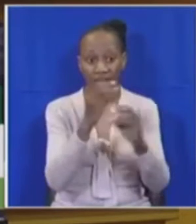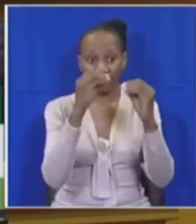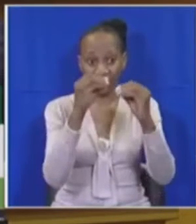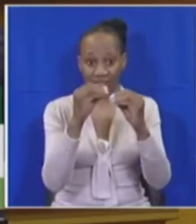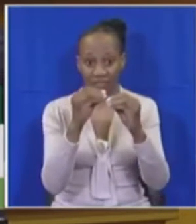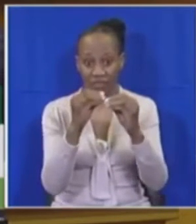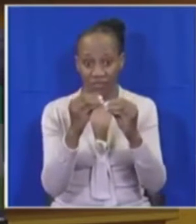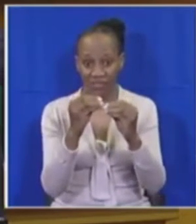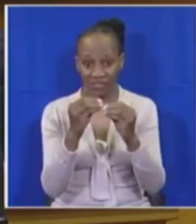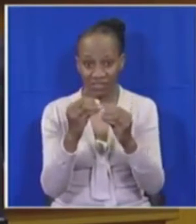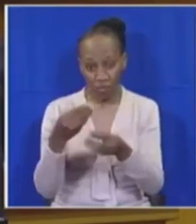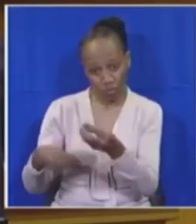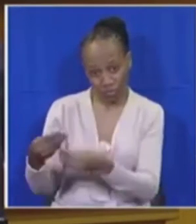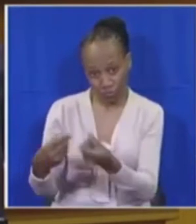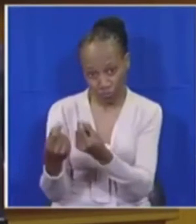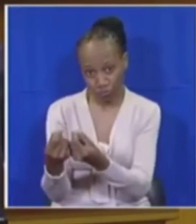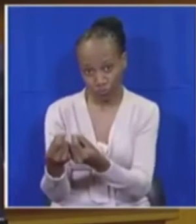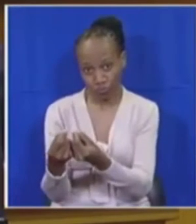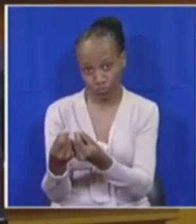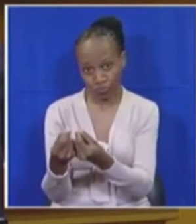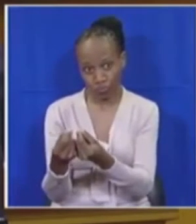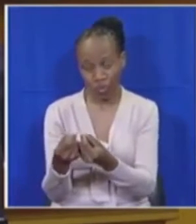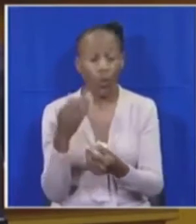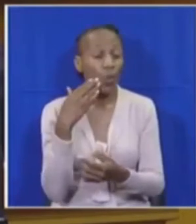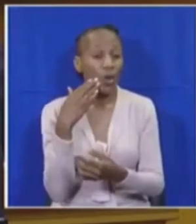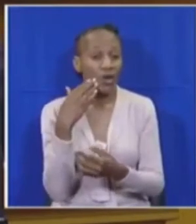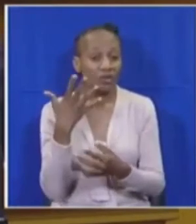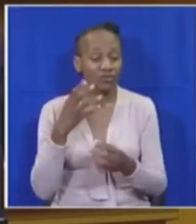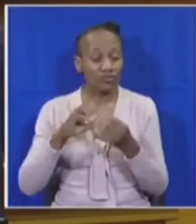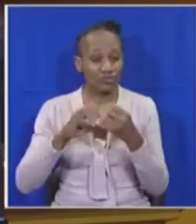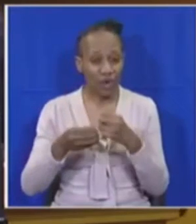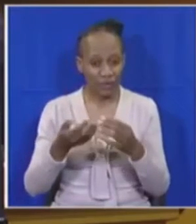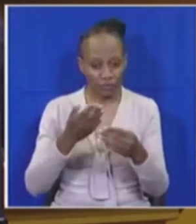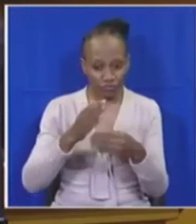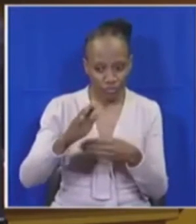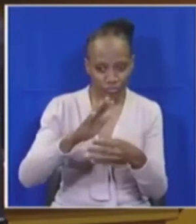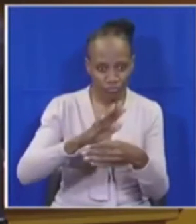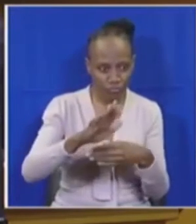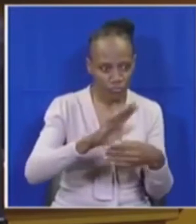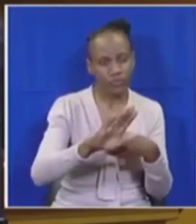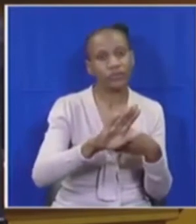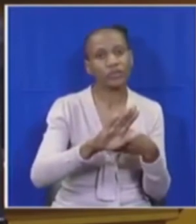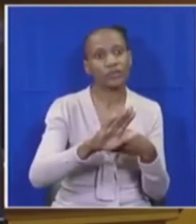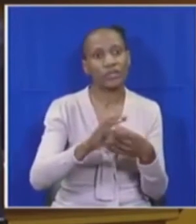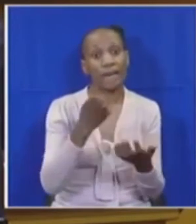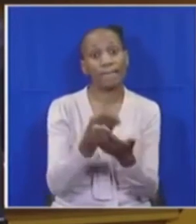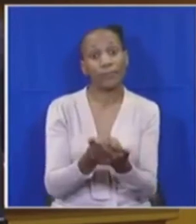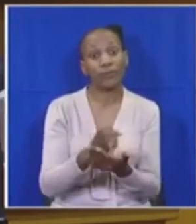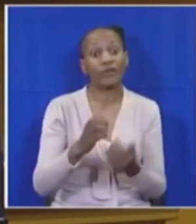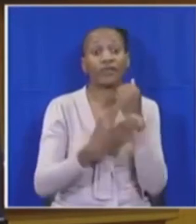in order to protect our country's economy.